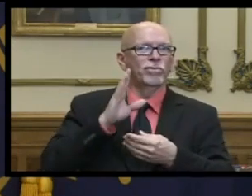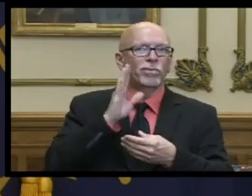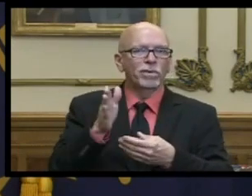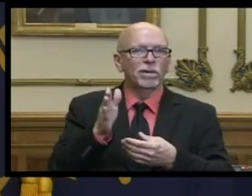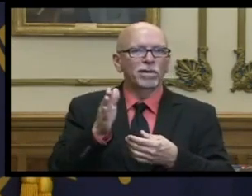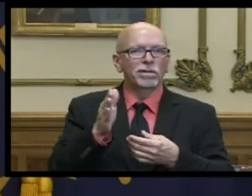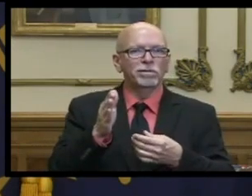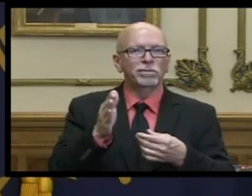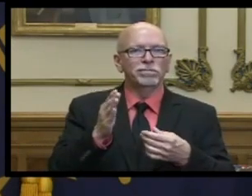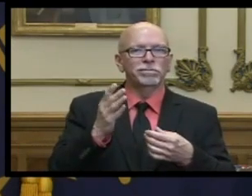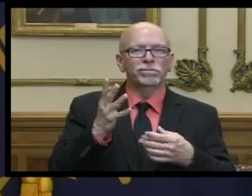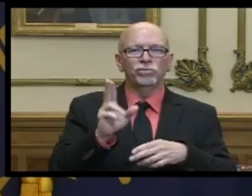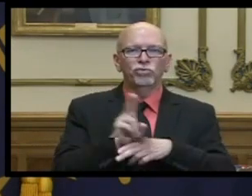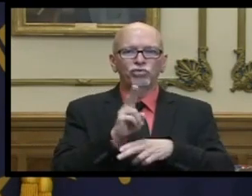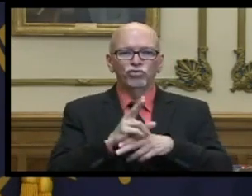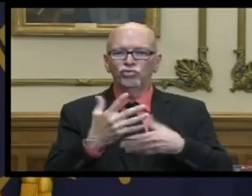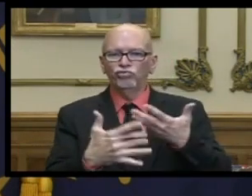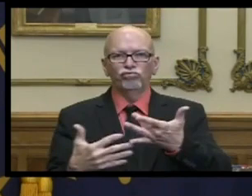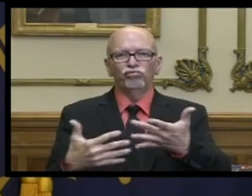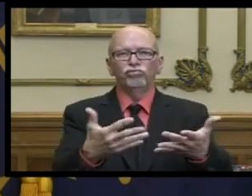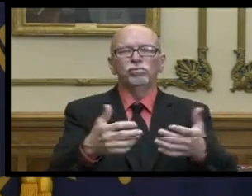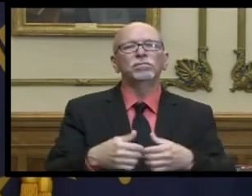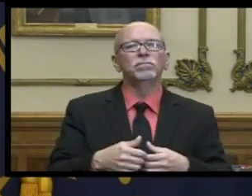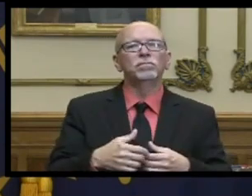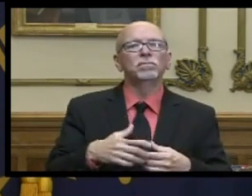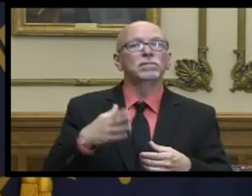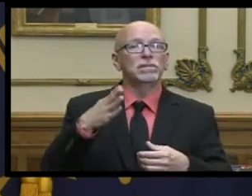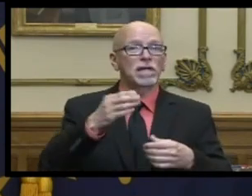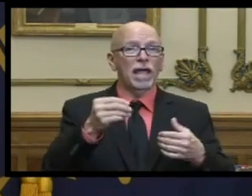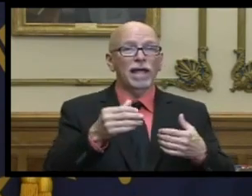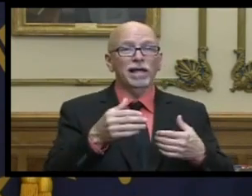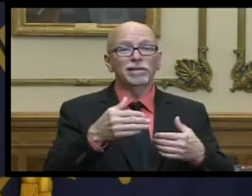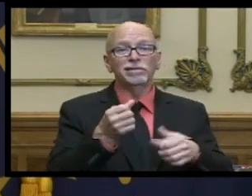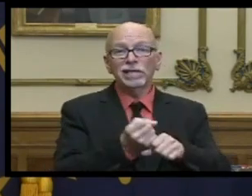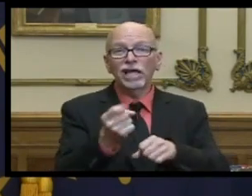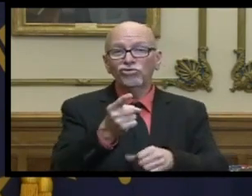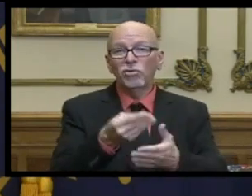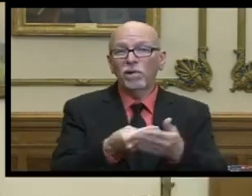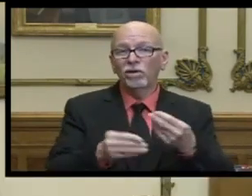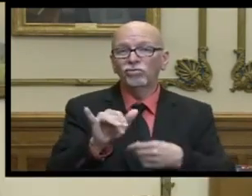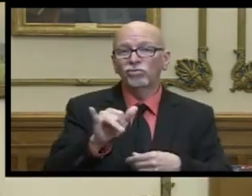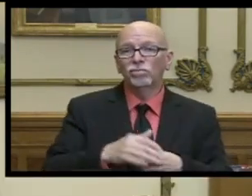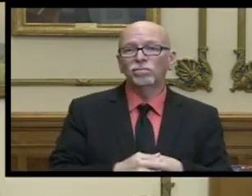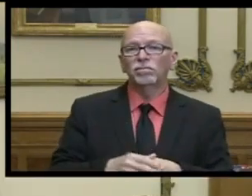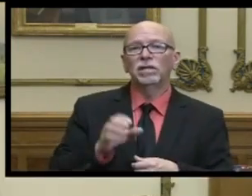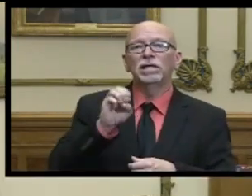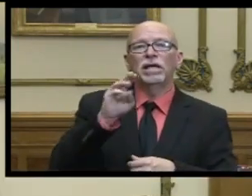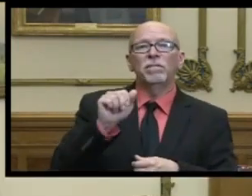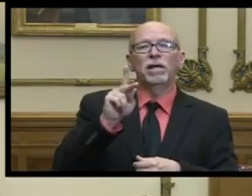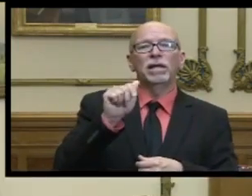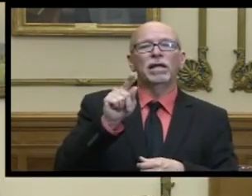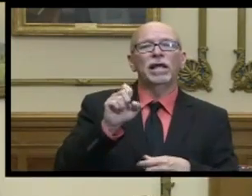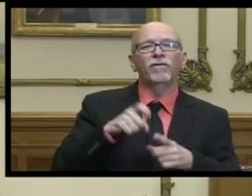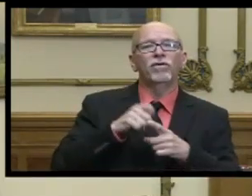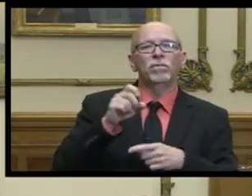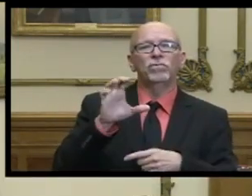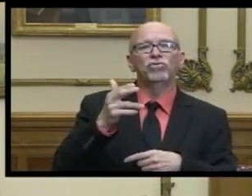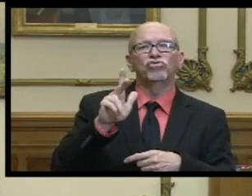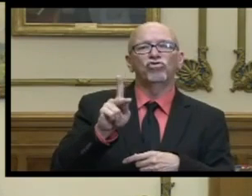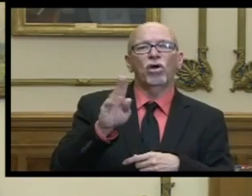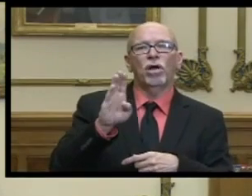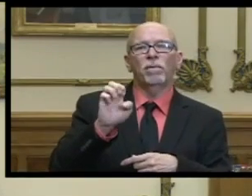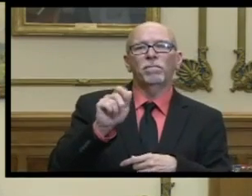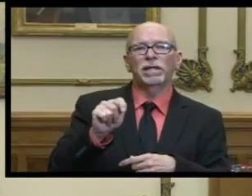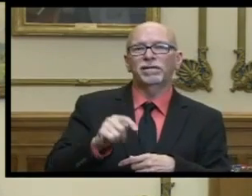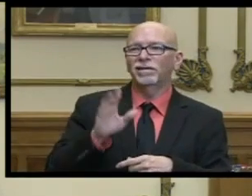um place and going into next year's budget emma kate chalkbeat hello